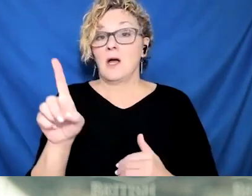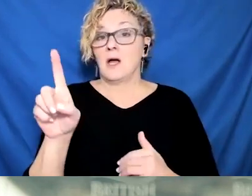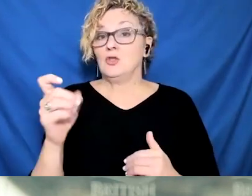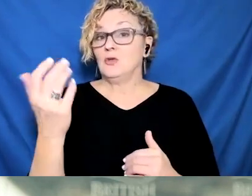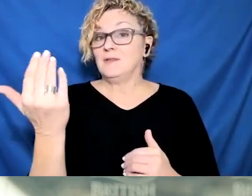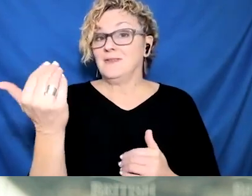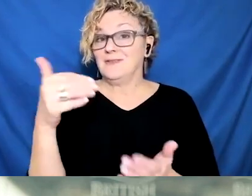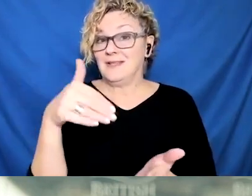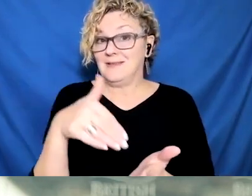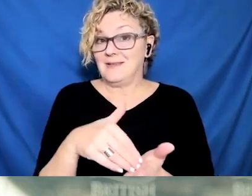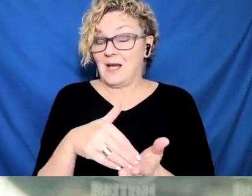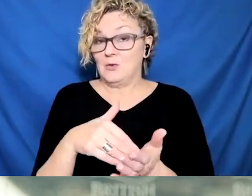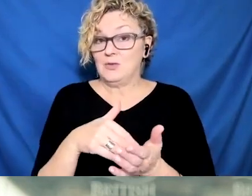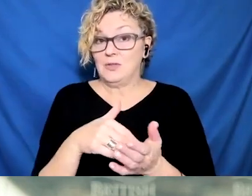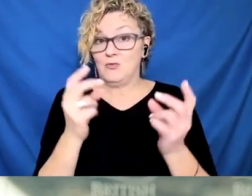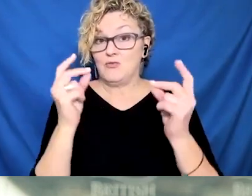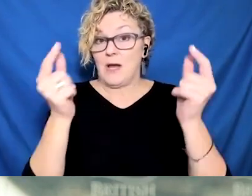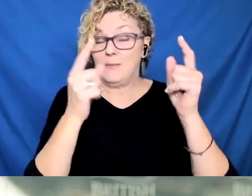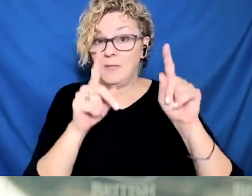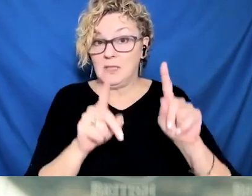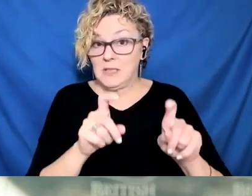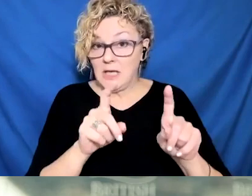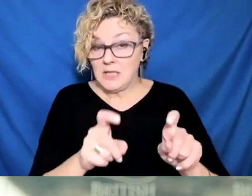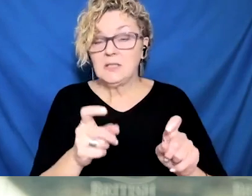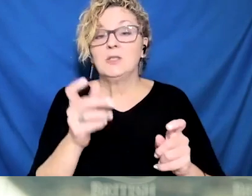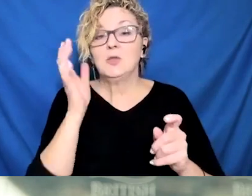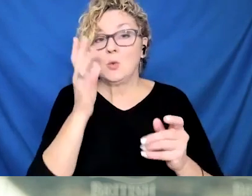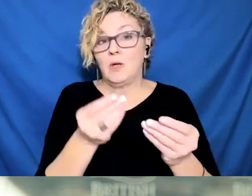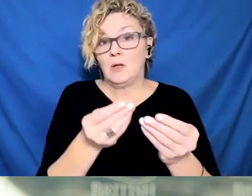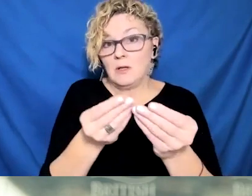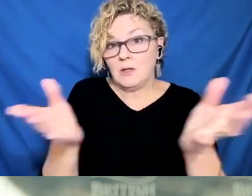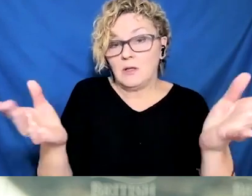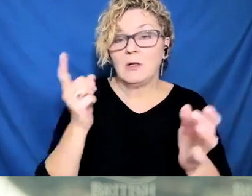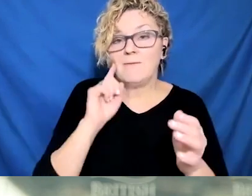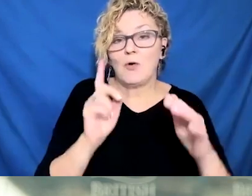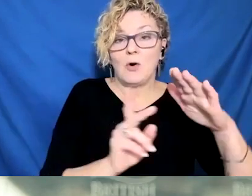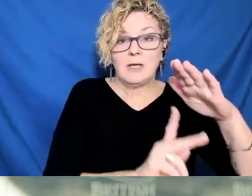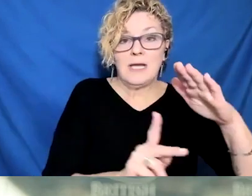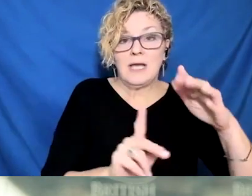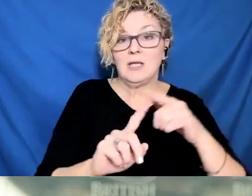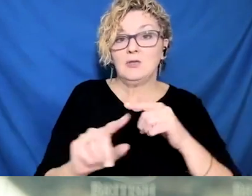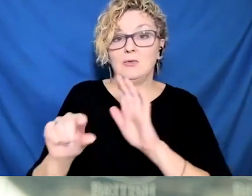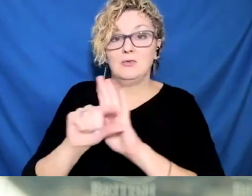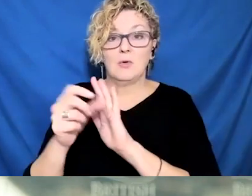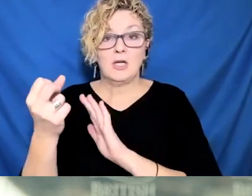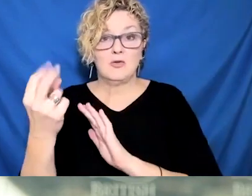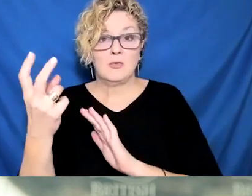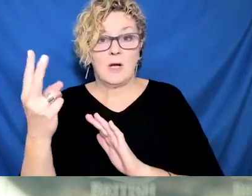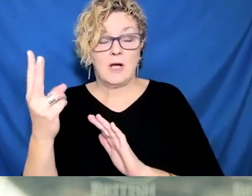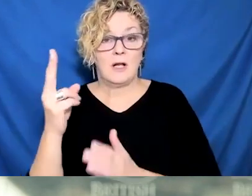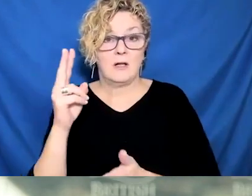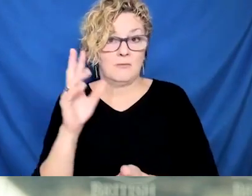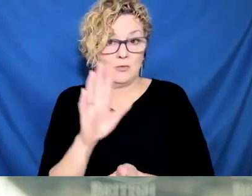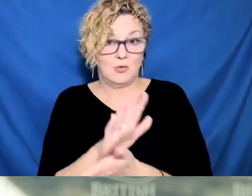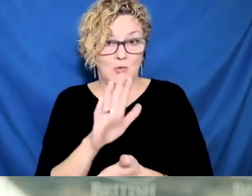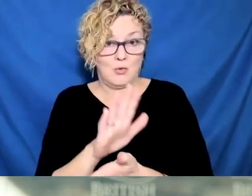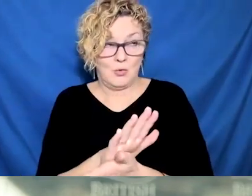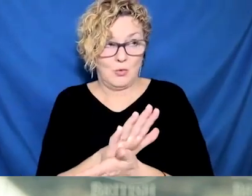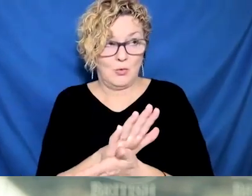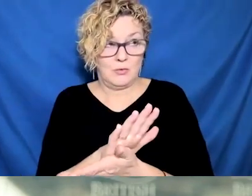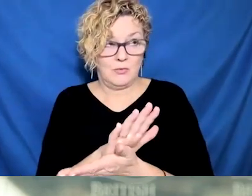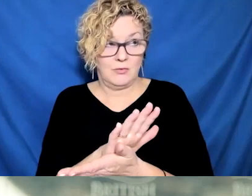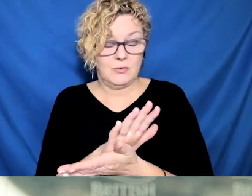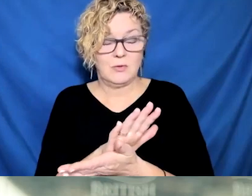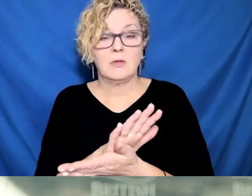a significant challenge. From January 17th, the three days from January 17th through 19th, at least 7,952